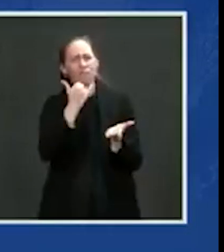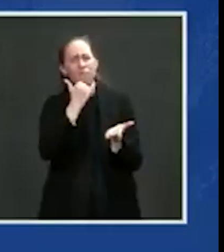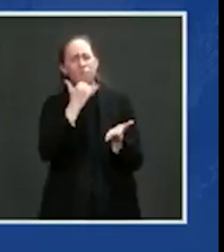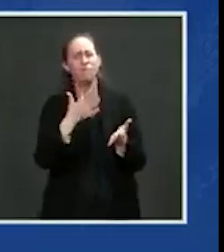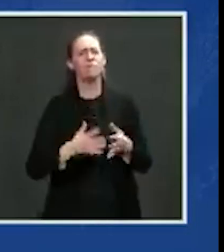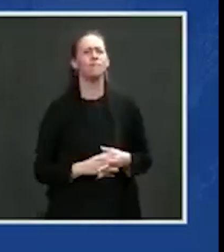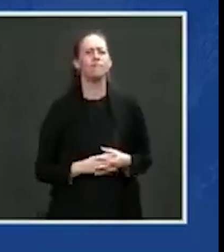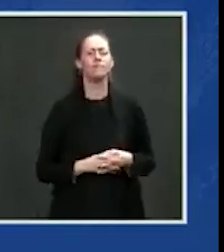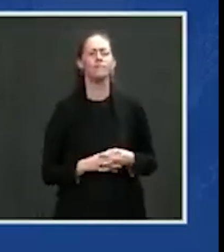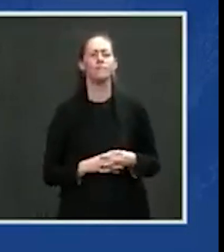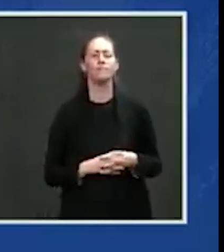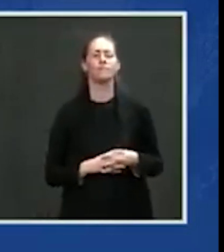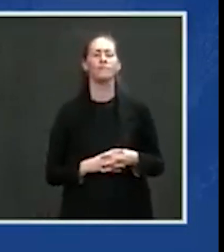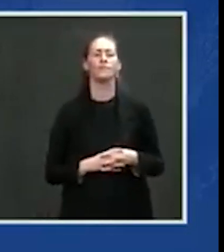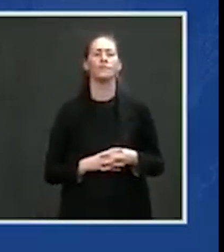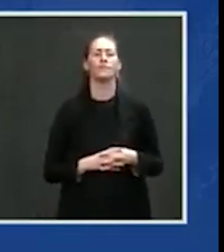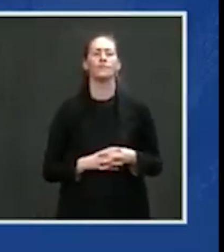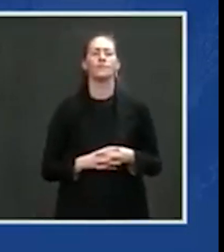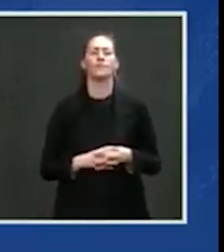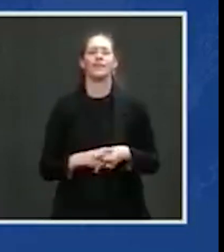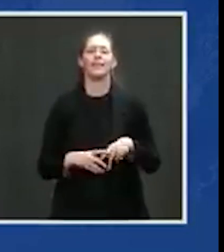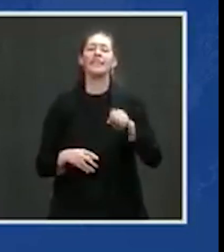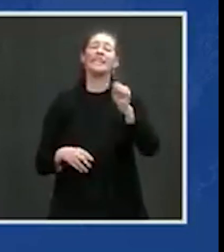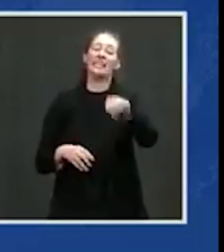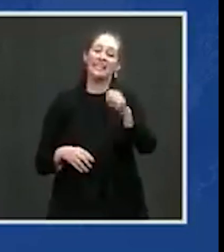Successful electoral politics is the art of the possible.